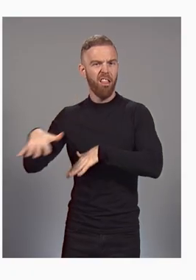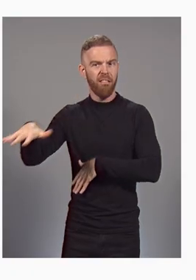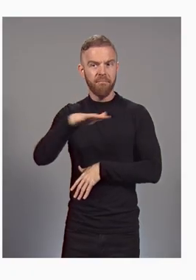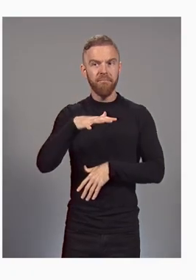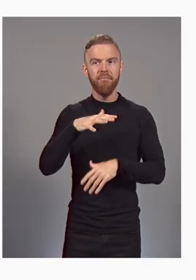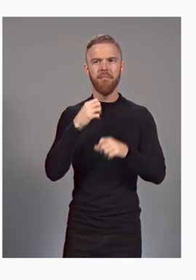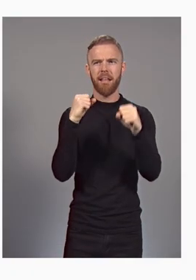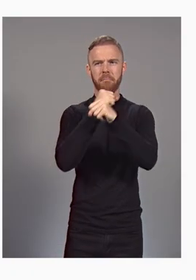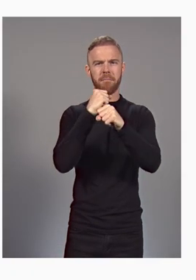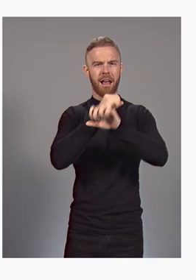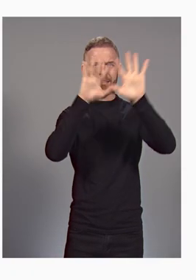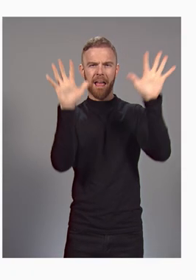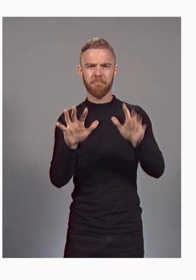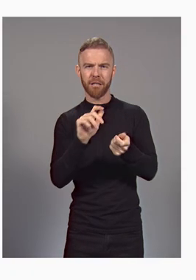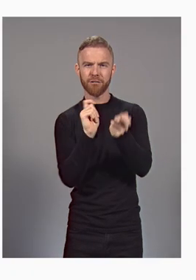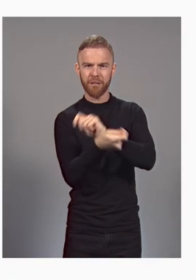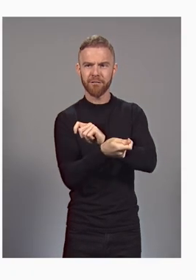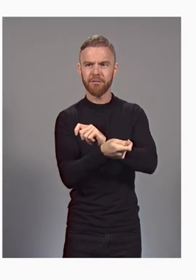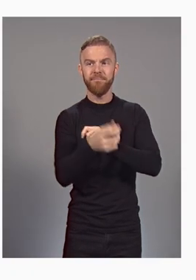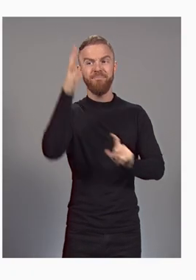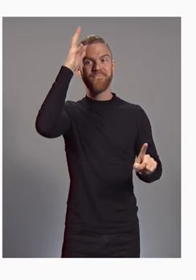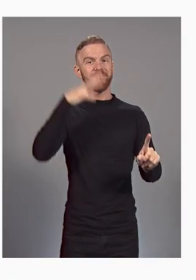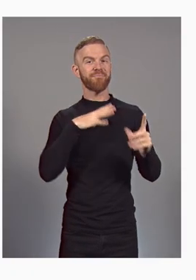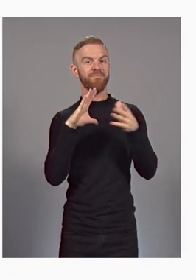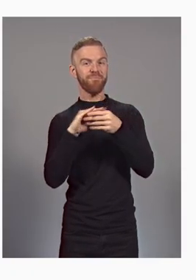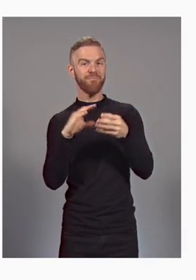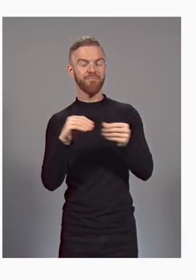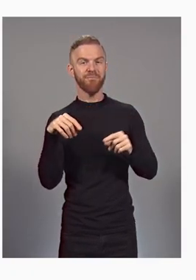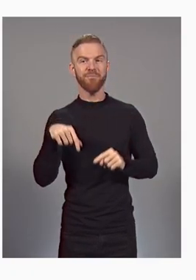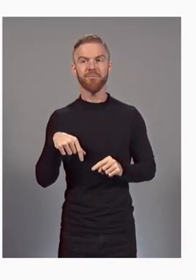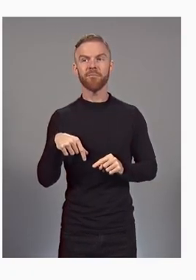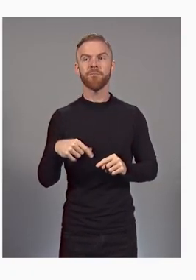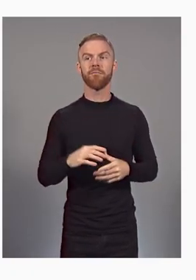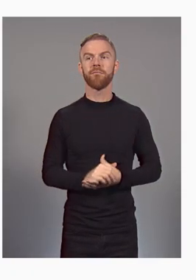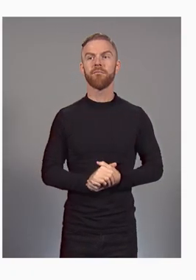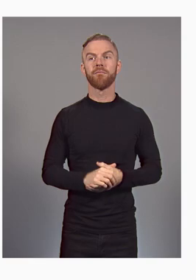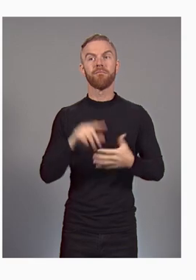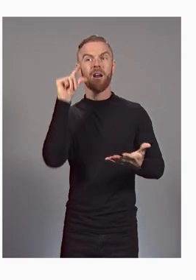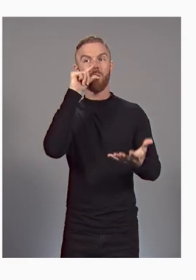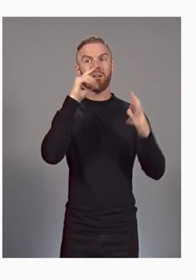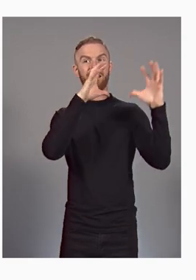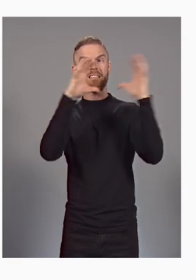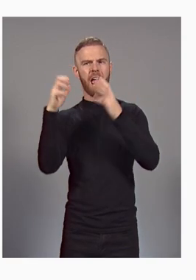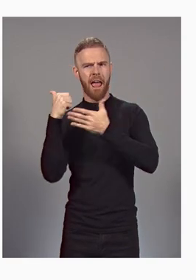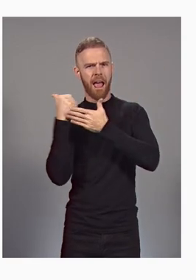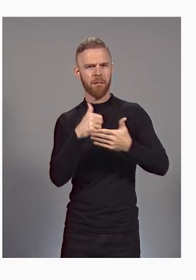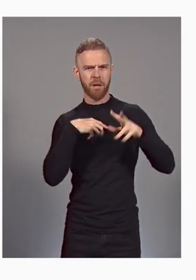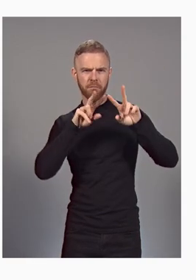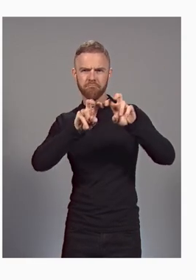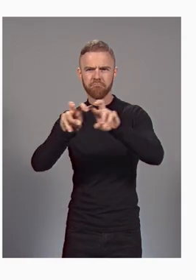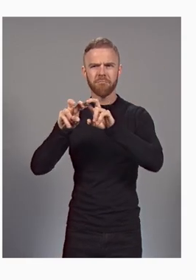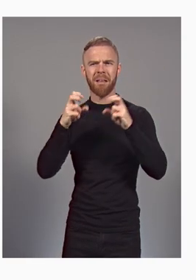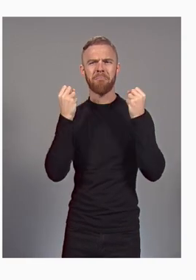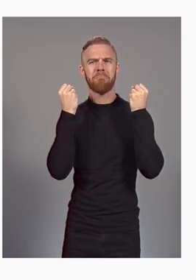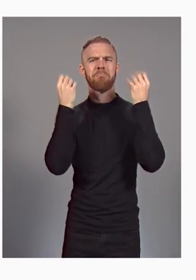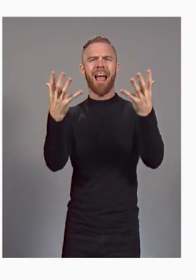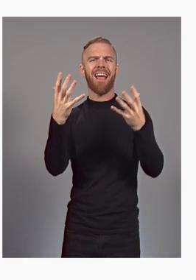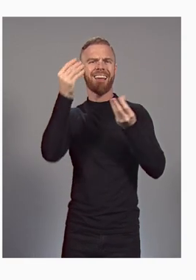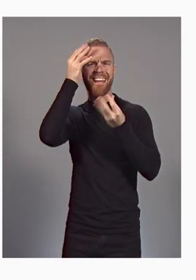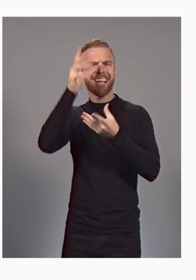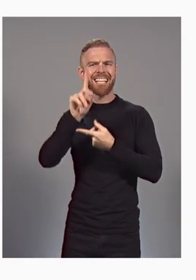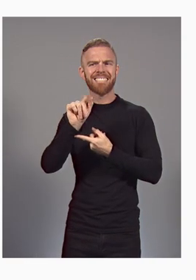Google Cloud helps us monitor risk across vast amounts of data. We care deeply about the financial well-being of